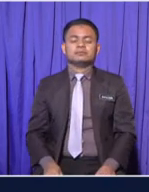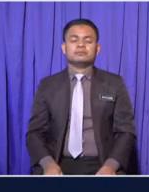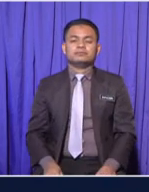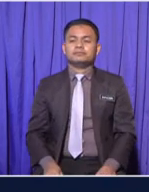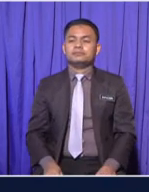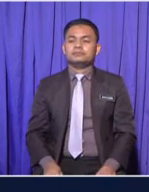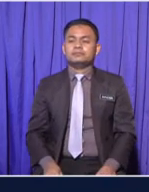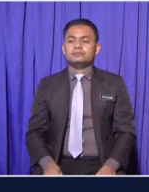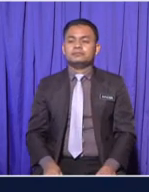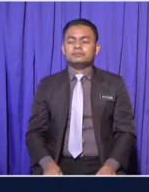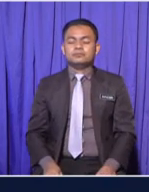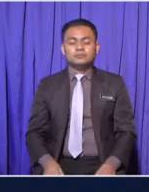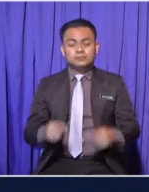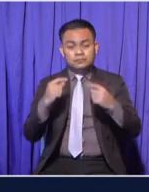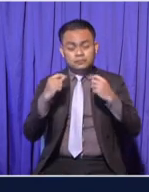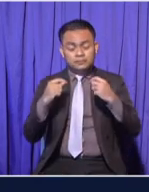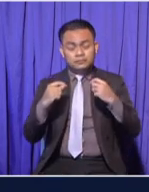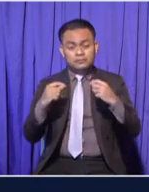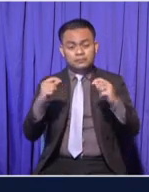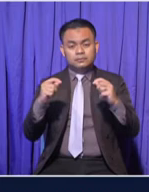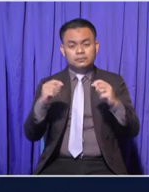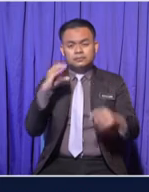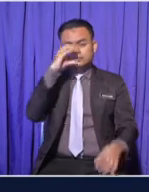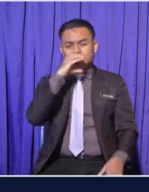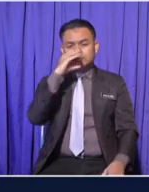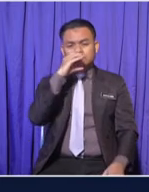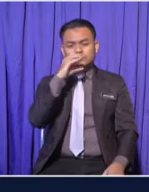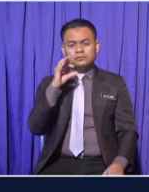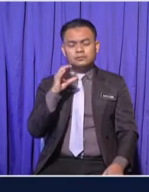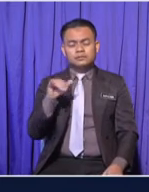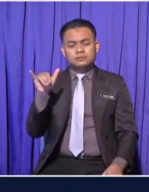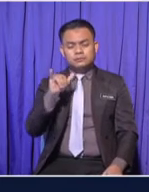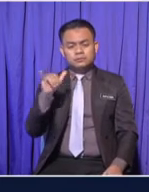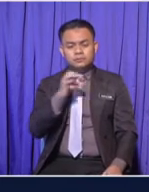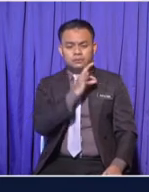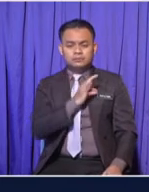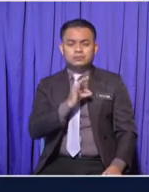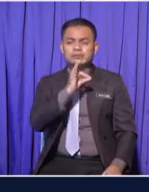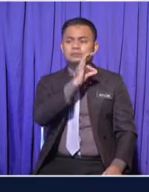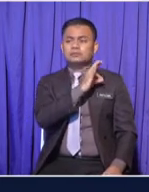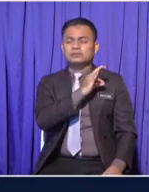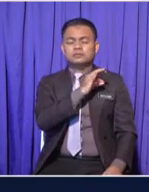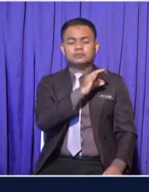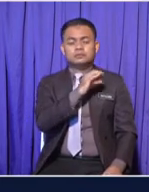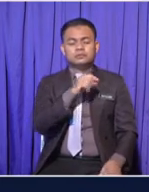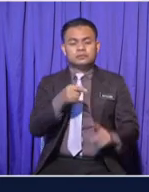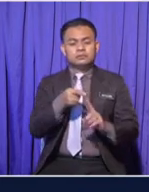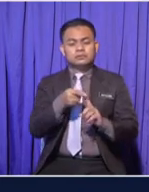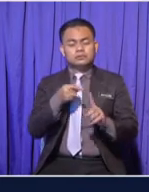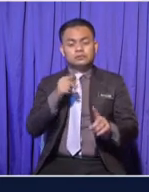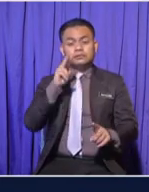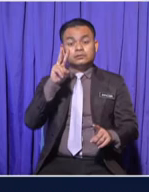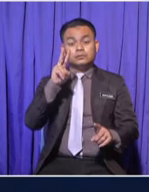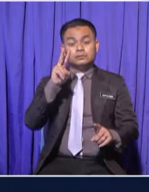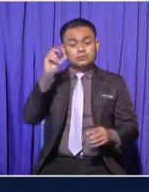Try to find The similar fissures From these two pictures Of a father